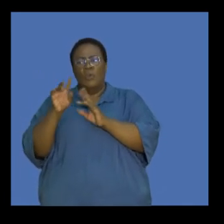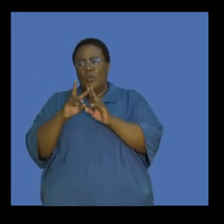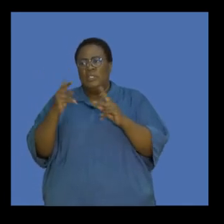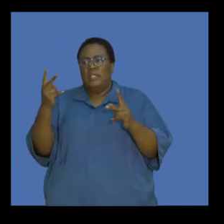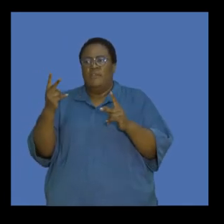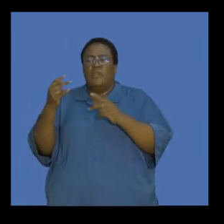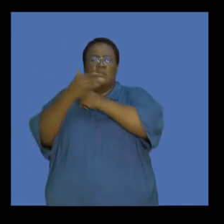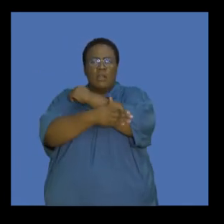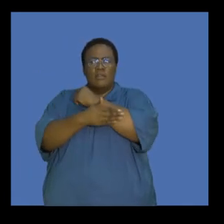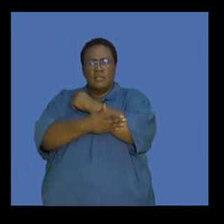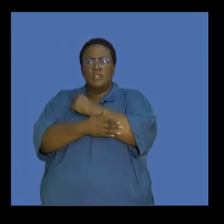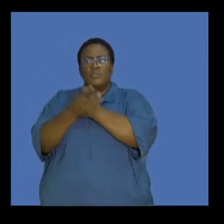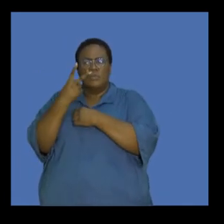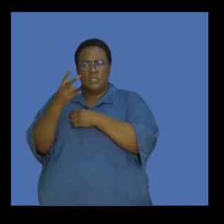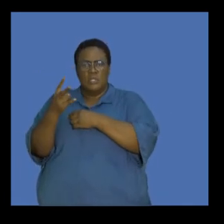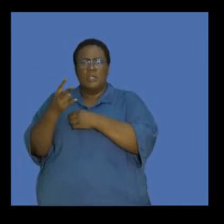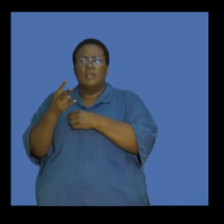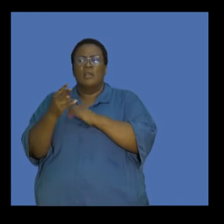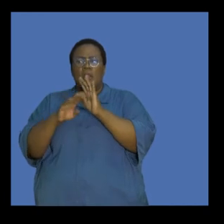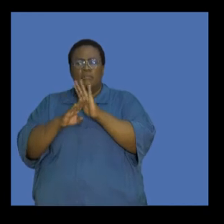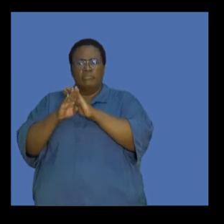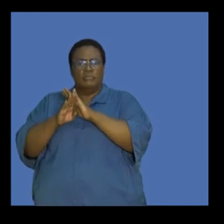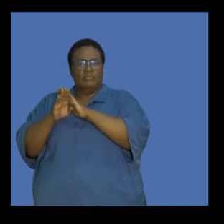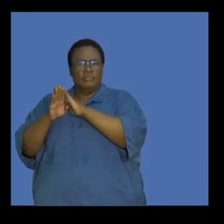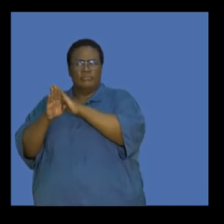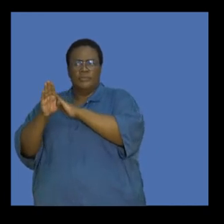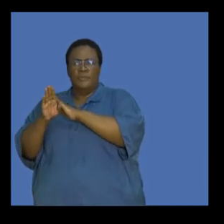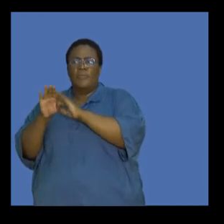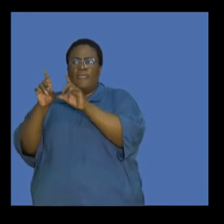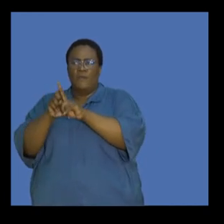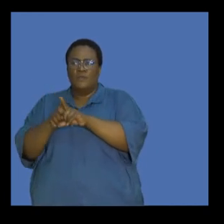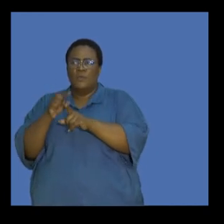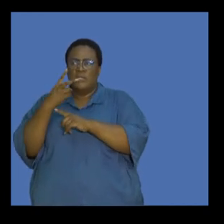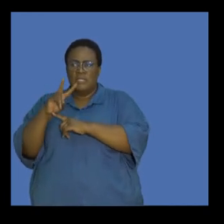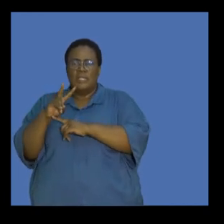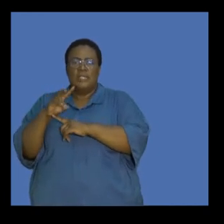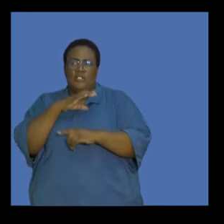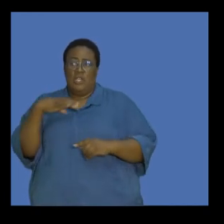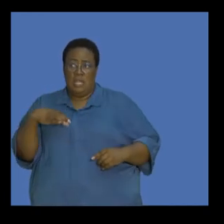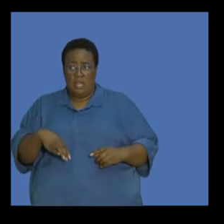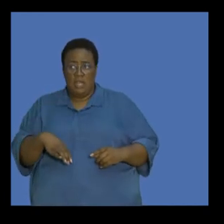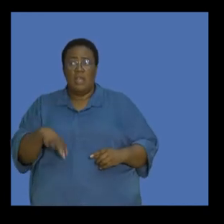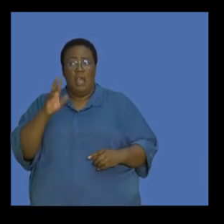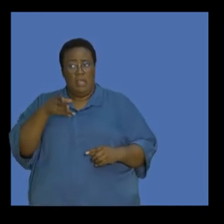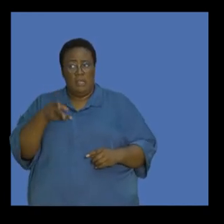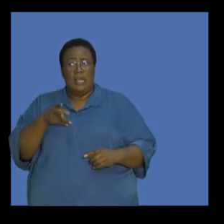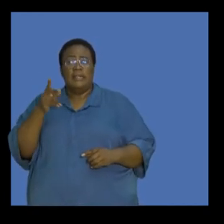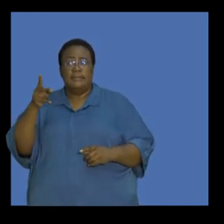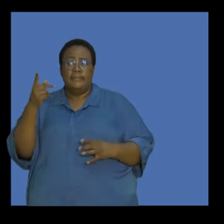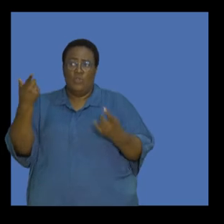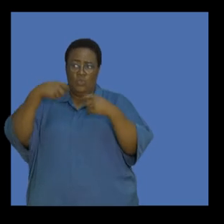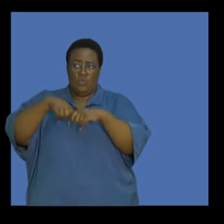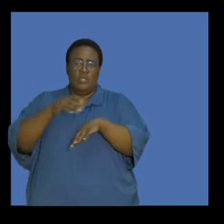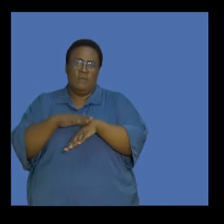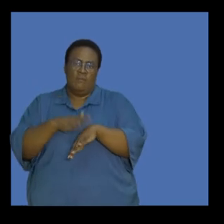for all these different countries, we can see that it has significantly increased. Amongst them, again, we see that China has been a